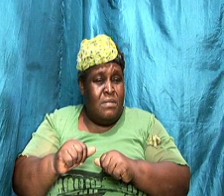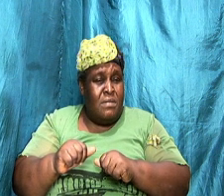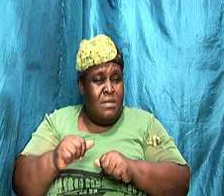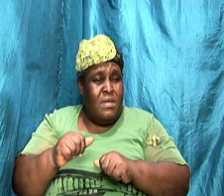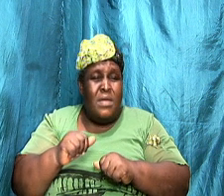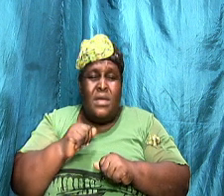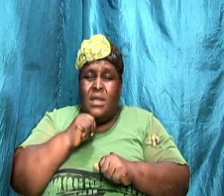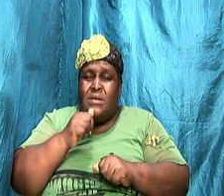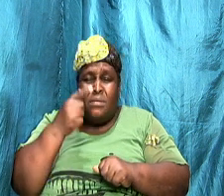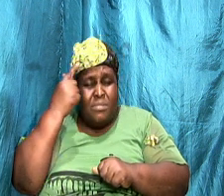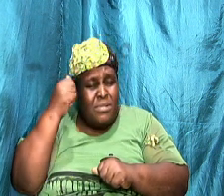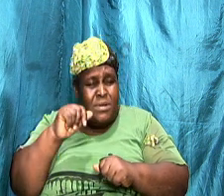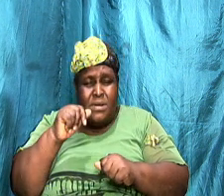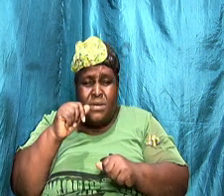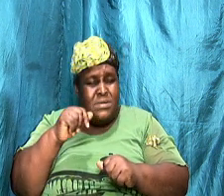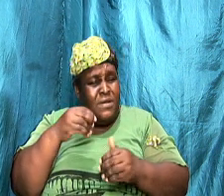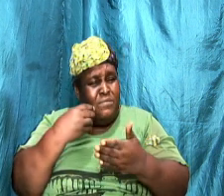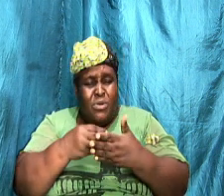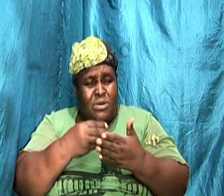and his wife left him